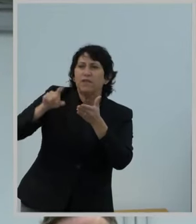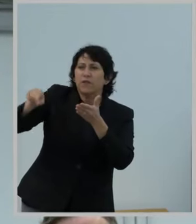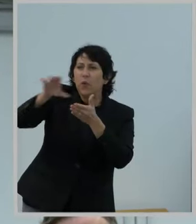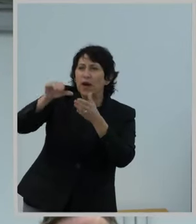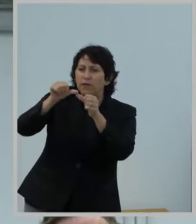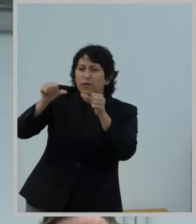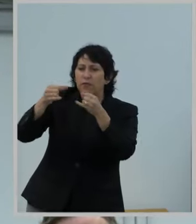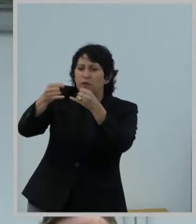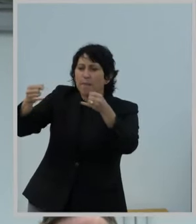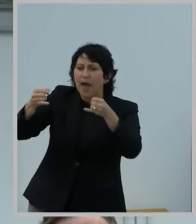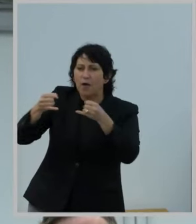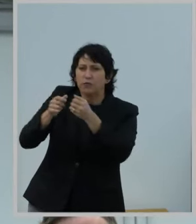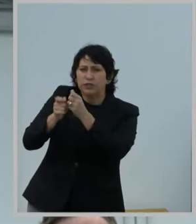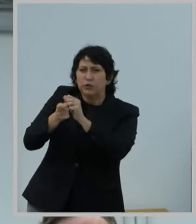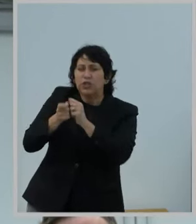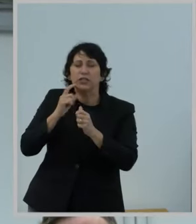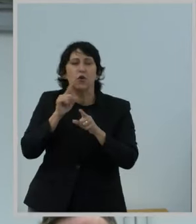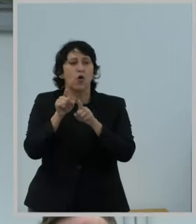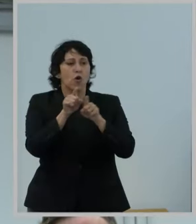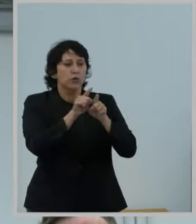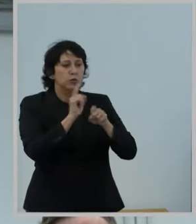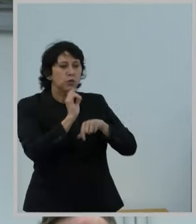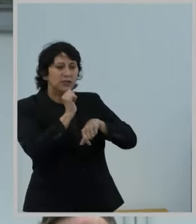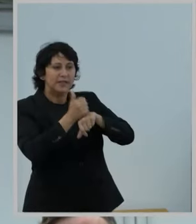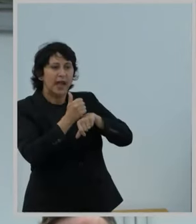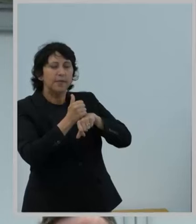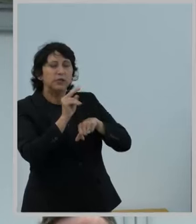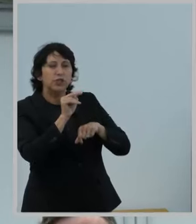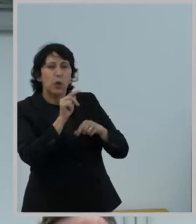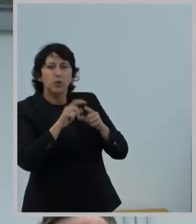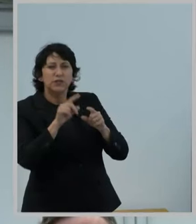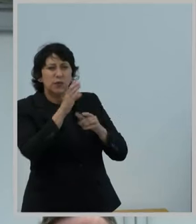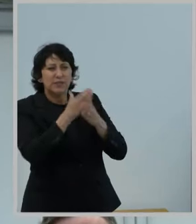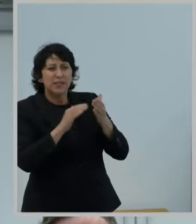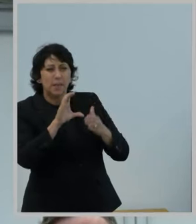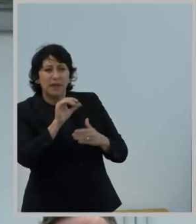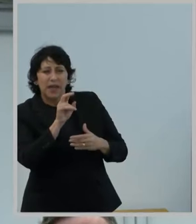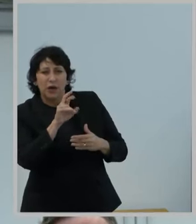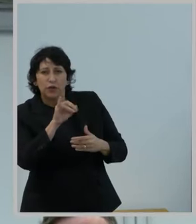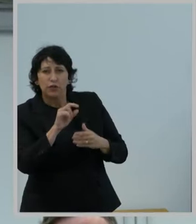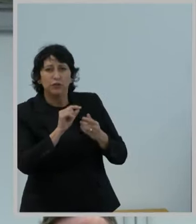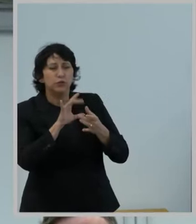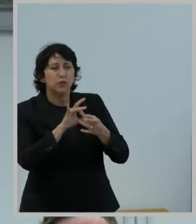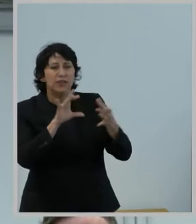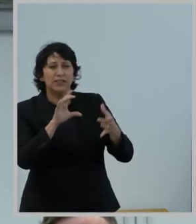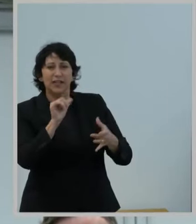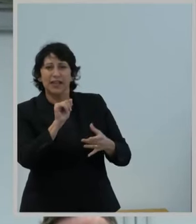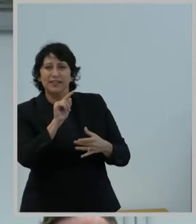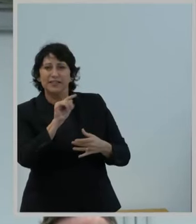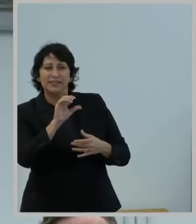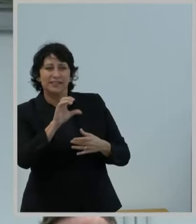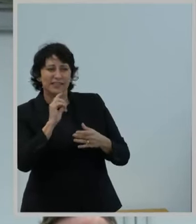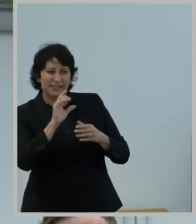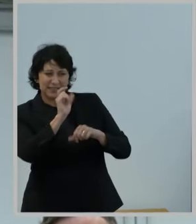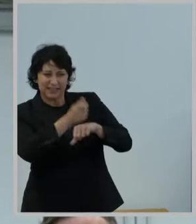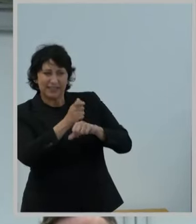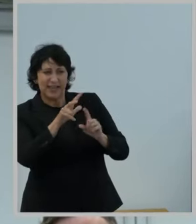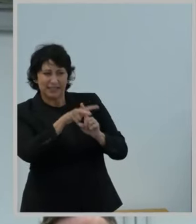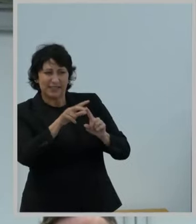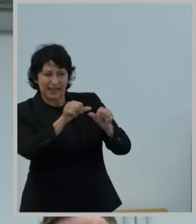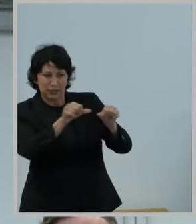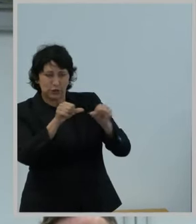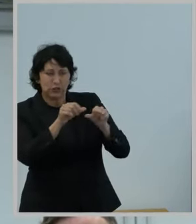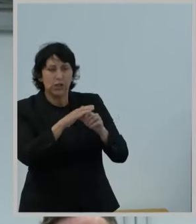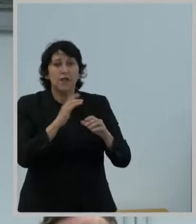changes, and establishing a notice requirement for carriers relinquishing ETC designations. Finally, the report and order would clarify